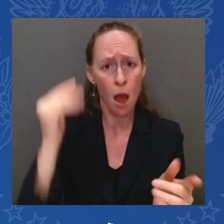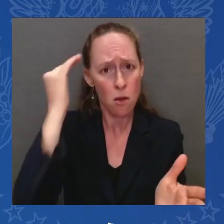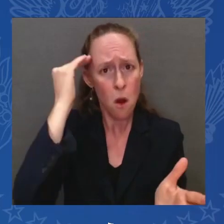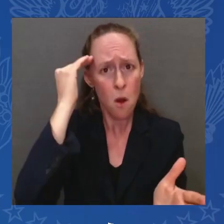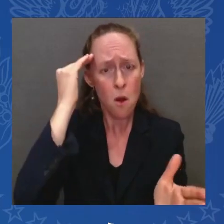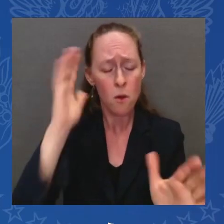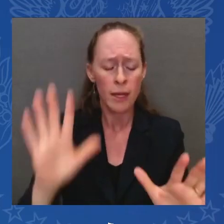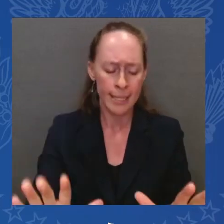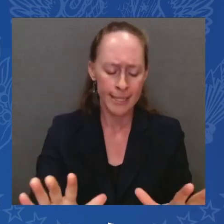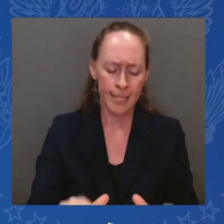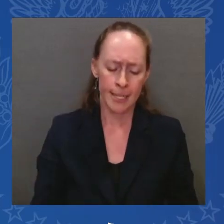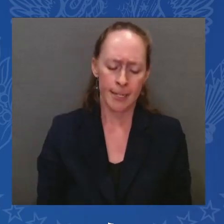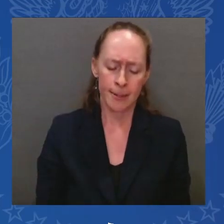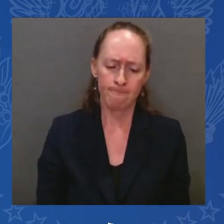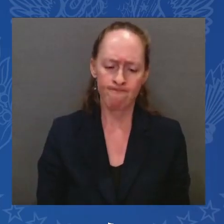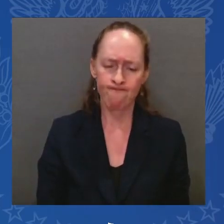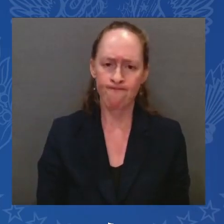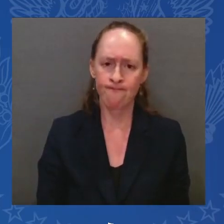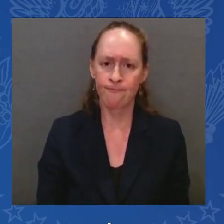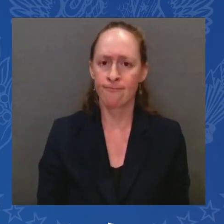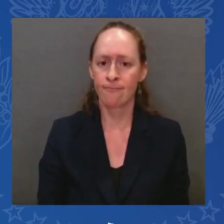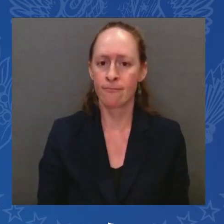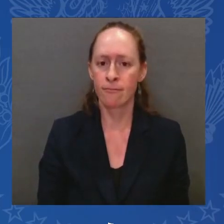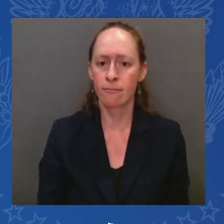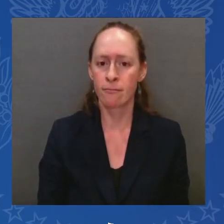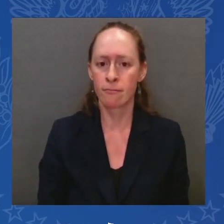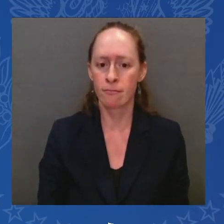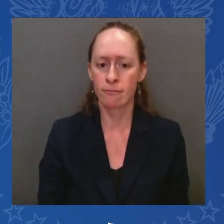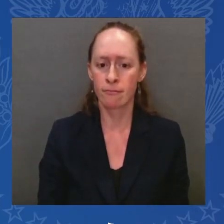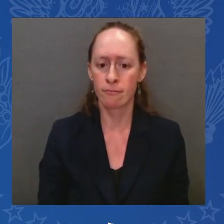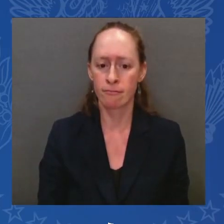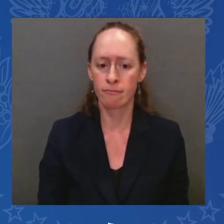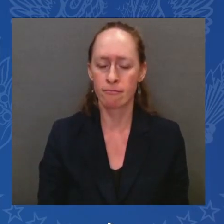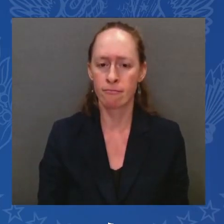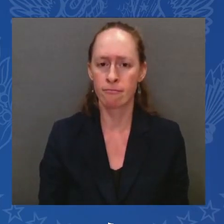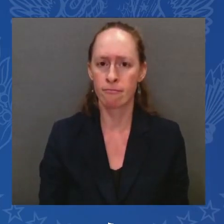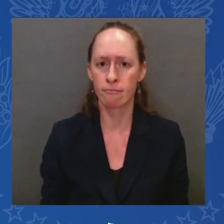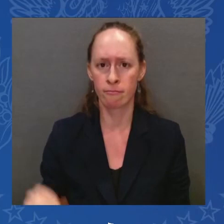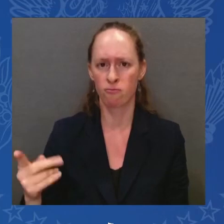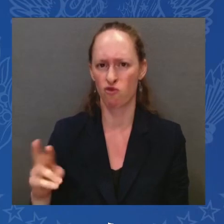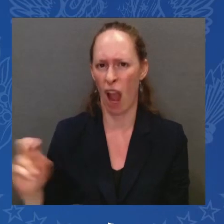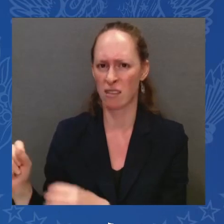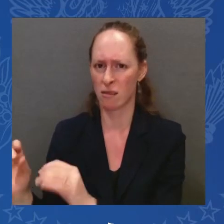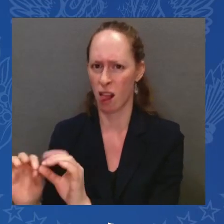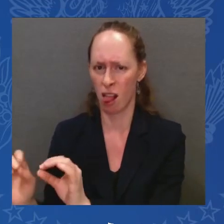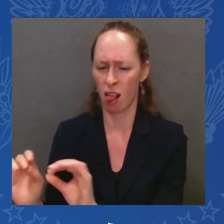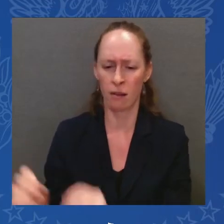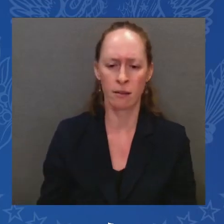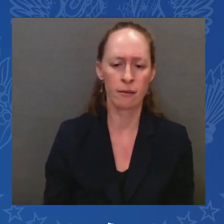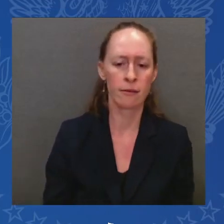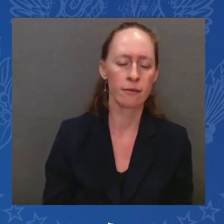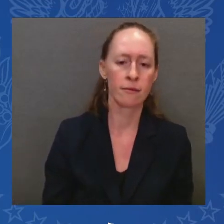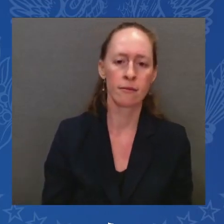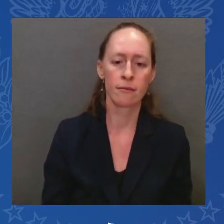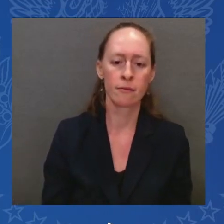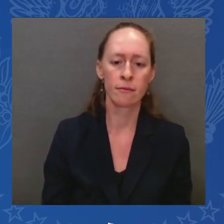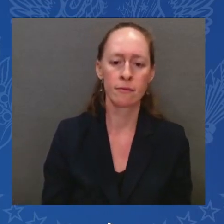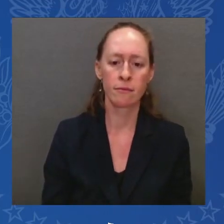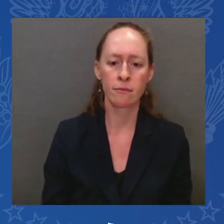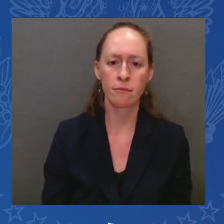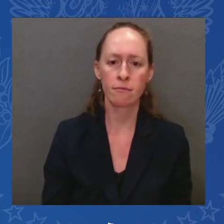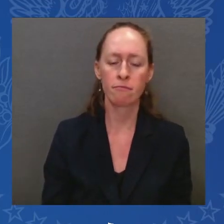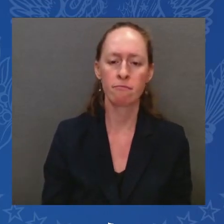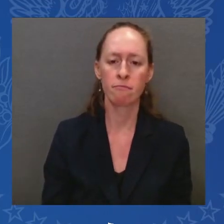Mr. President, where do you draw the recognition for the region of these problems have? From my faith. From my faith.